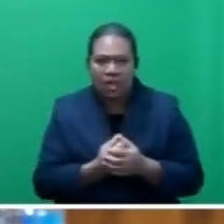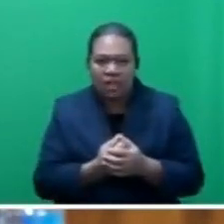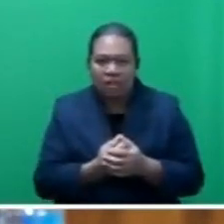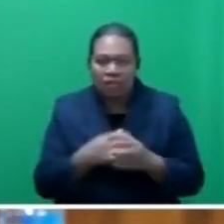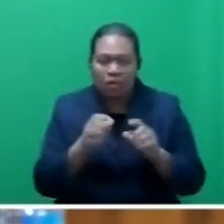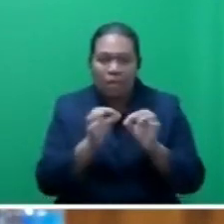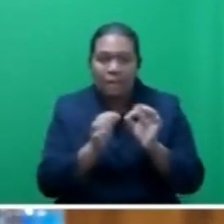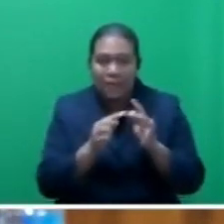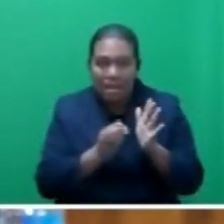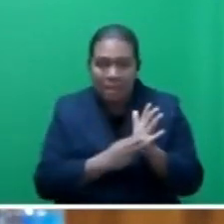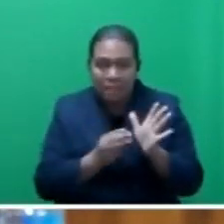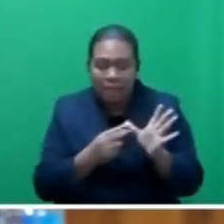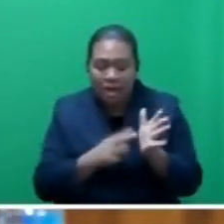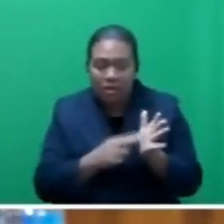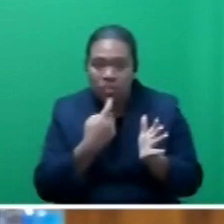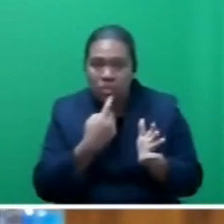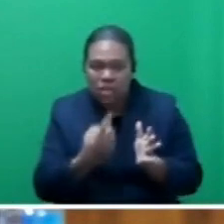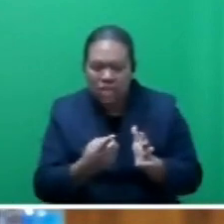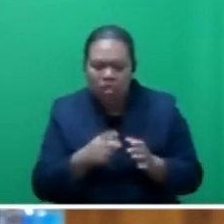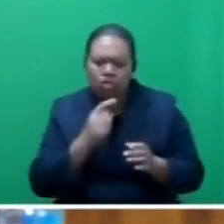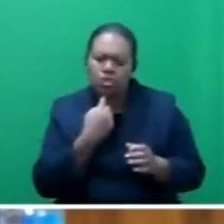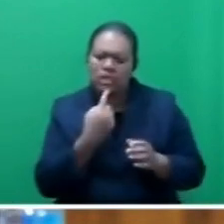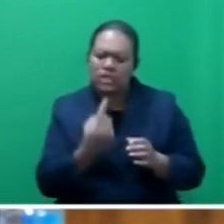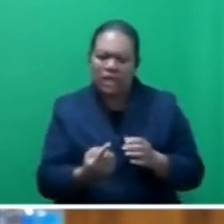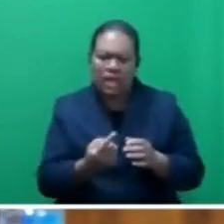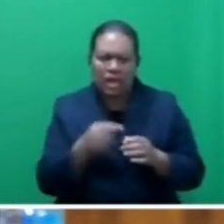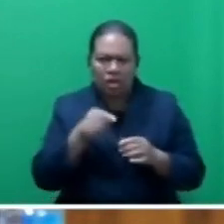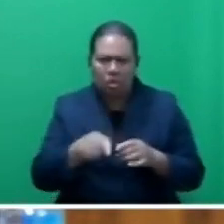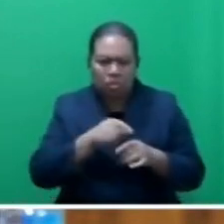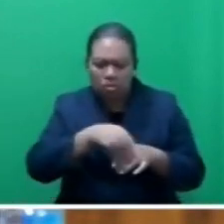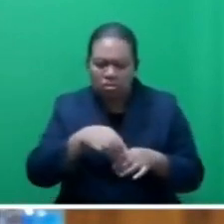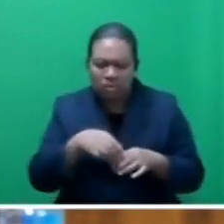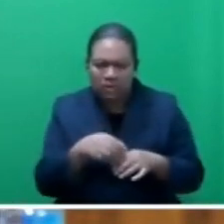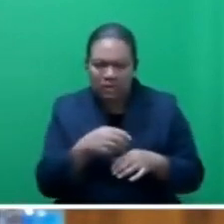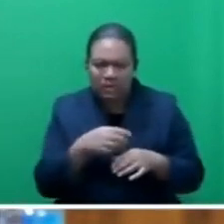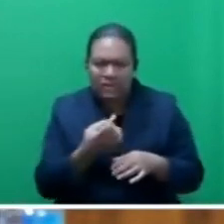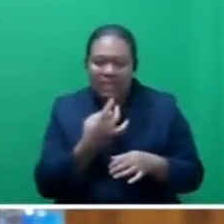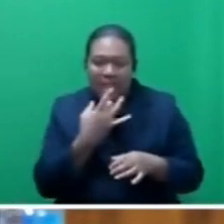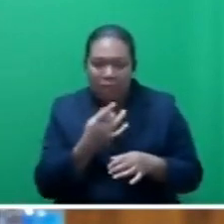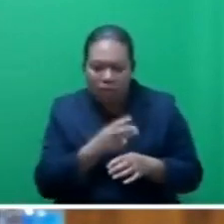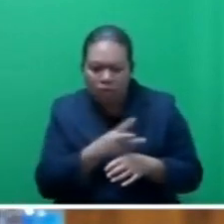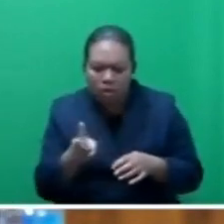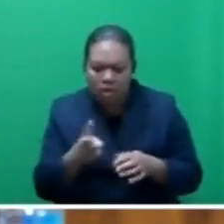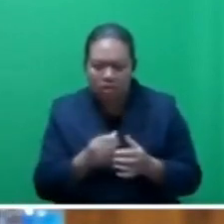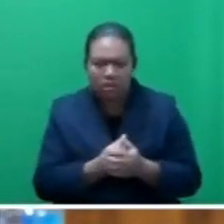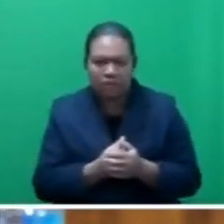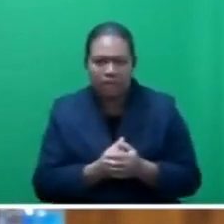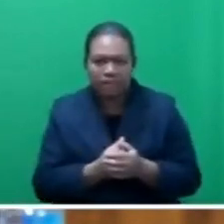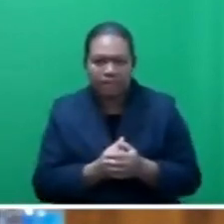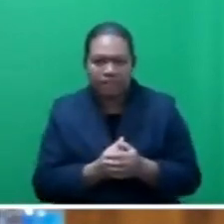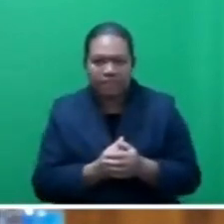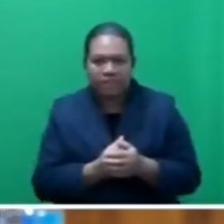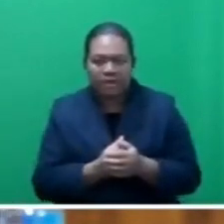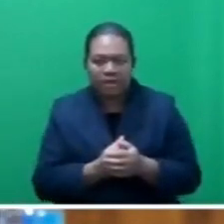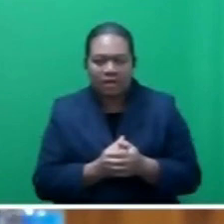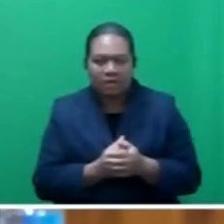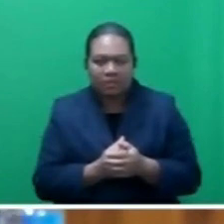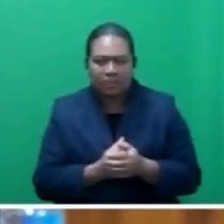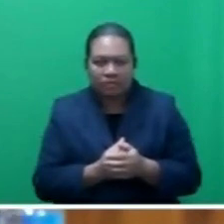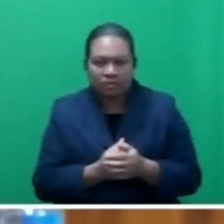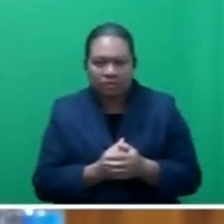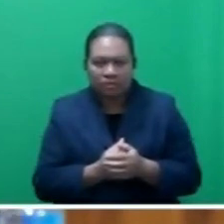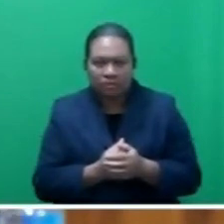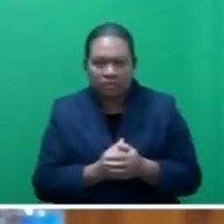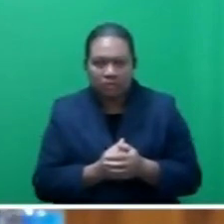Biman Prasad to say those kinds of things publicly, Mr. Speaker said. Of course, Mr. Speaker said, Mr.